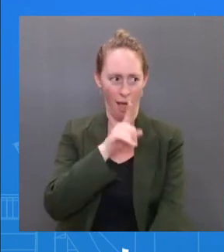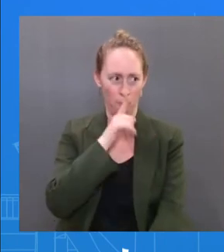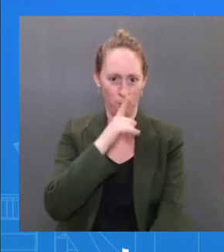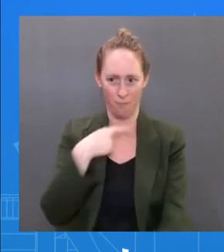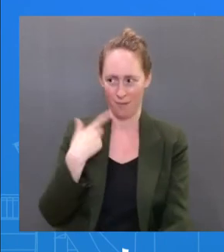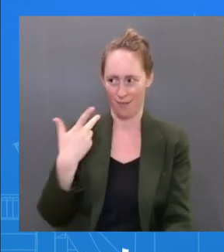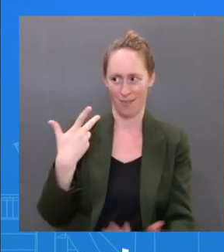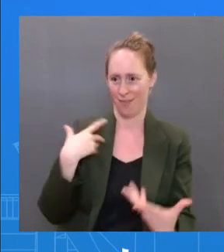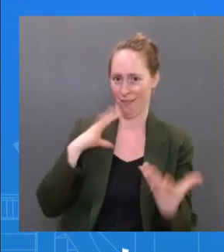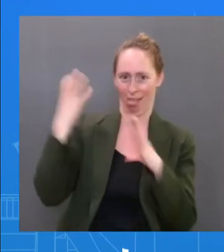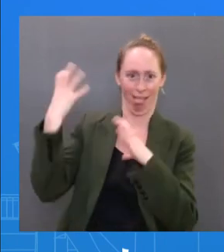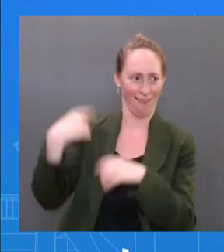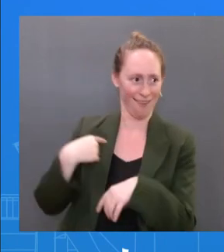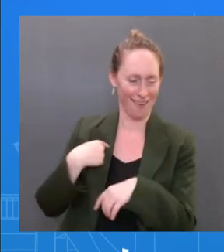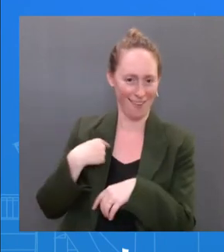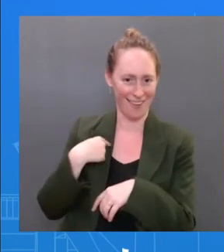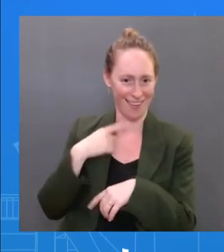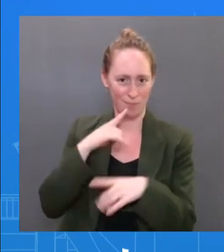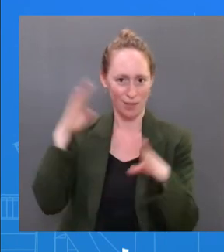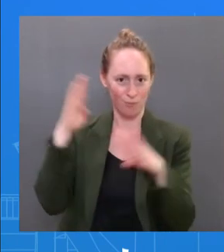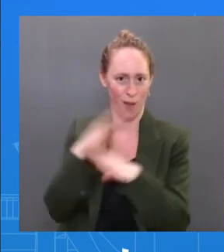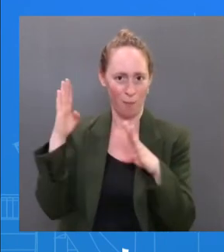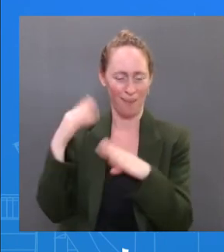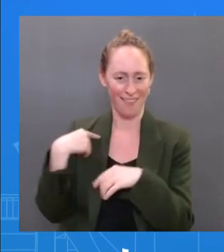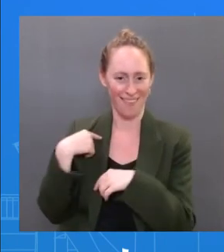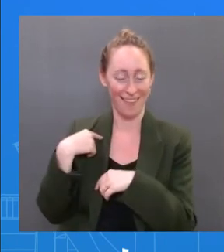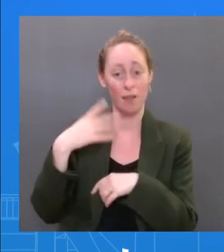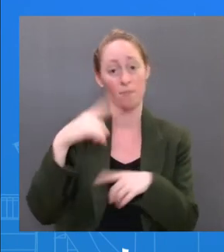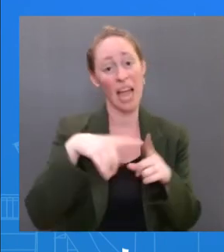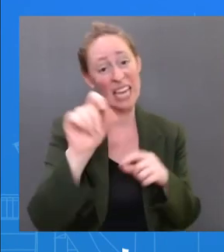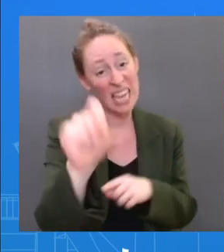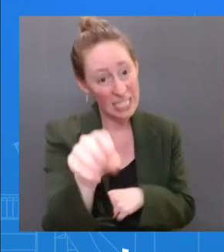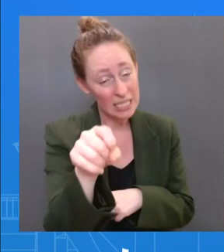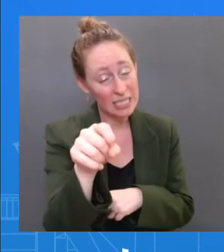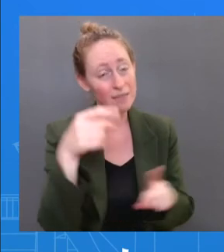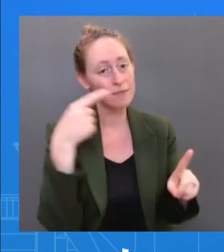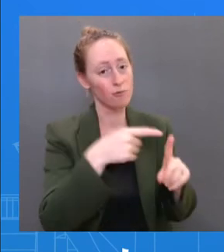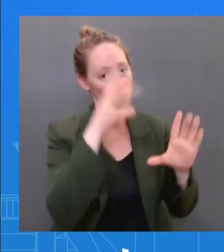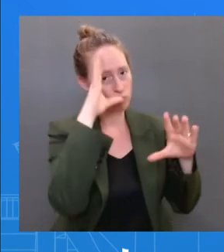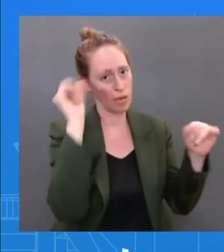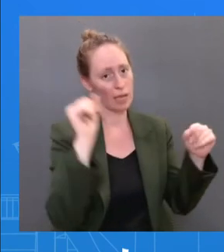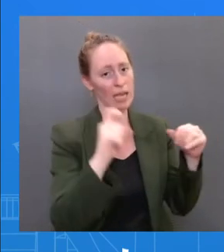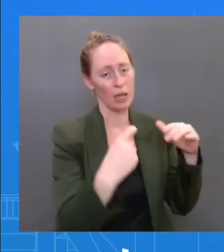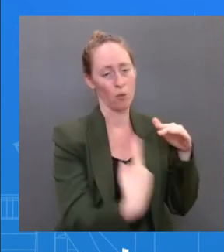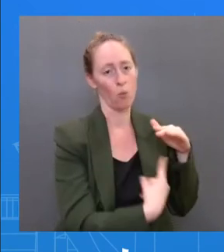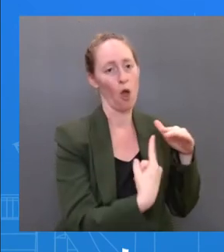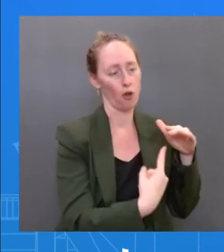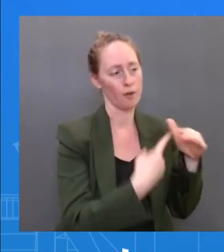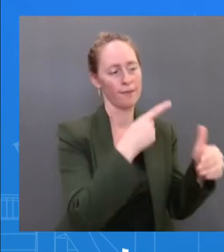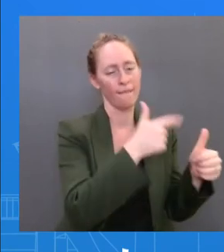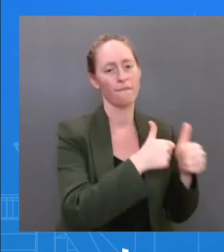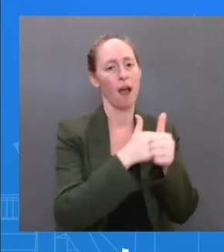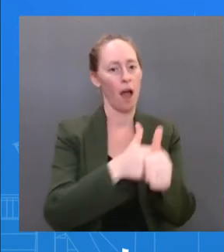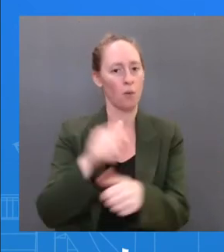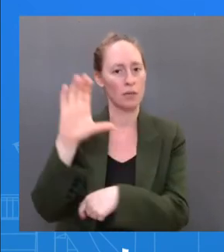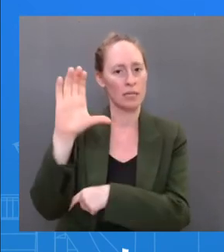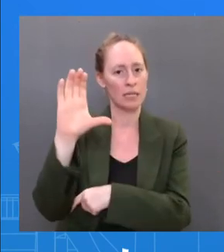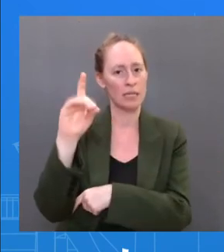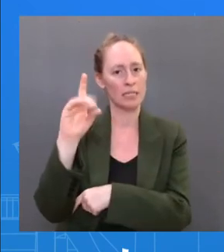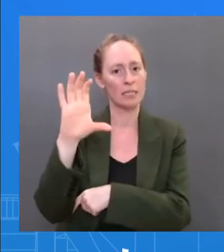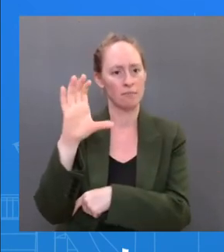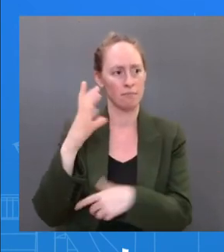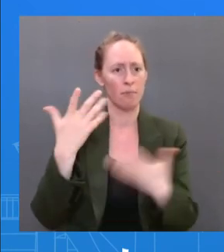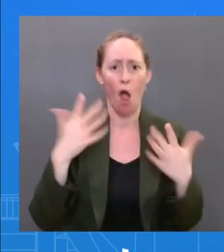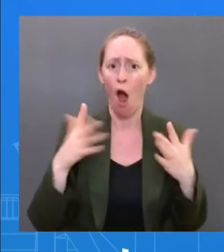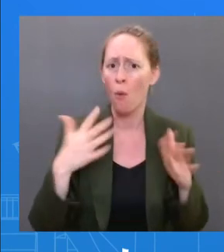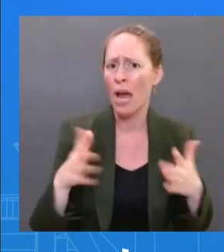And that he should follow CDC guidelines. He should isolate — he is isolating. And